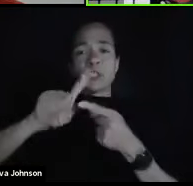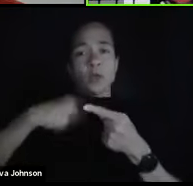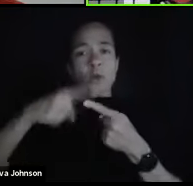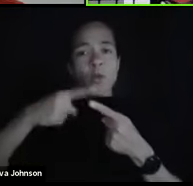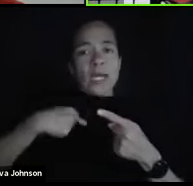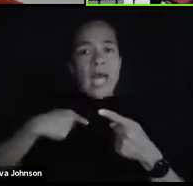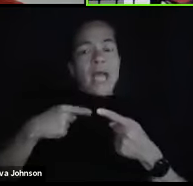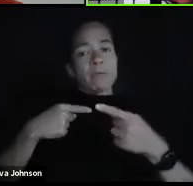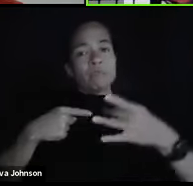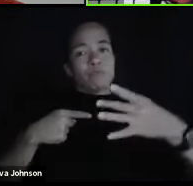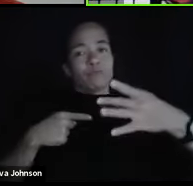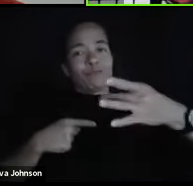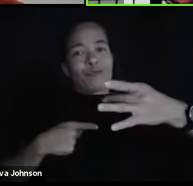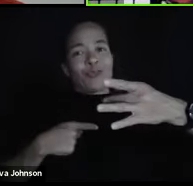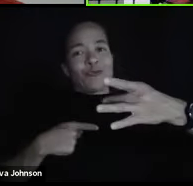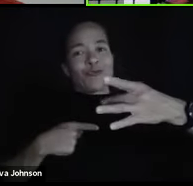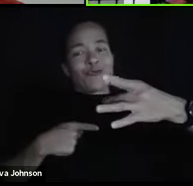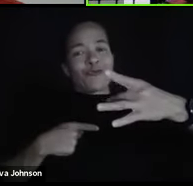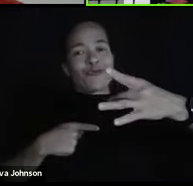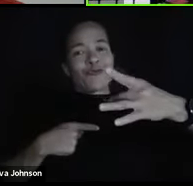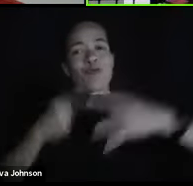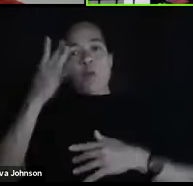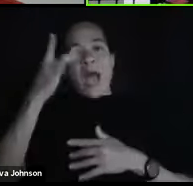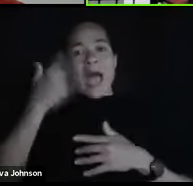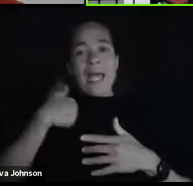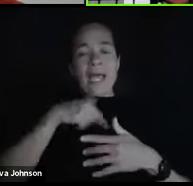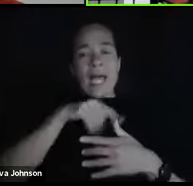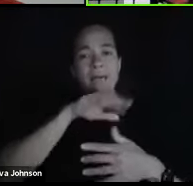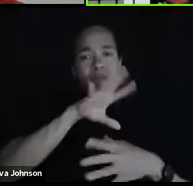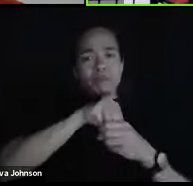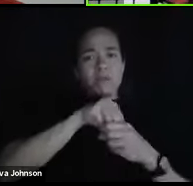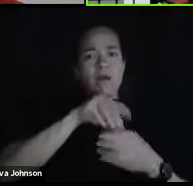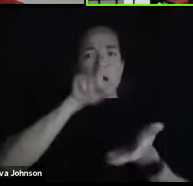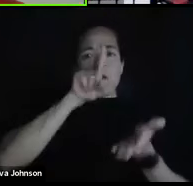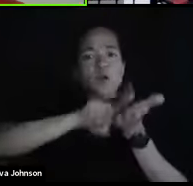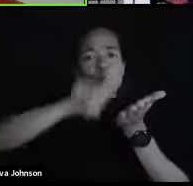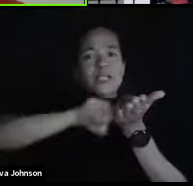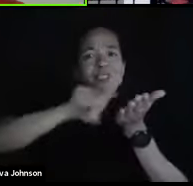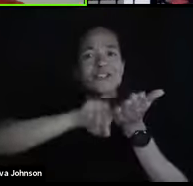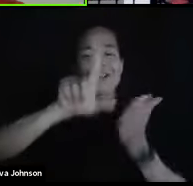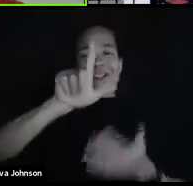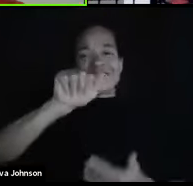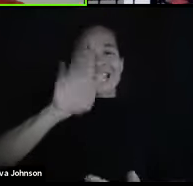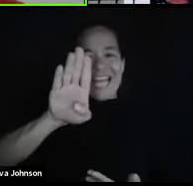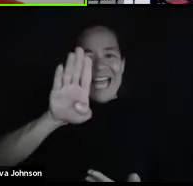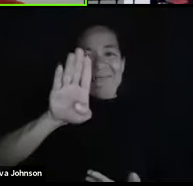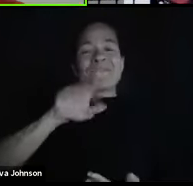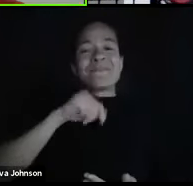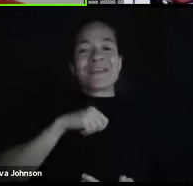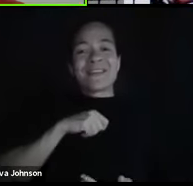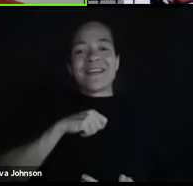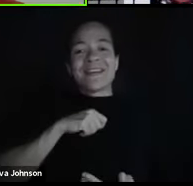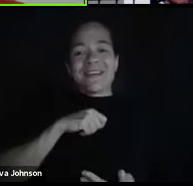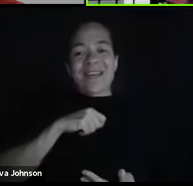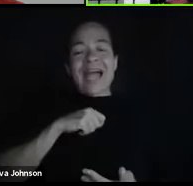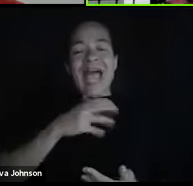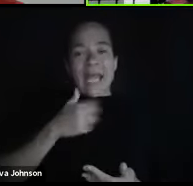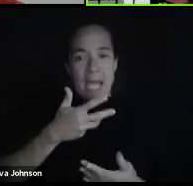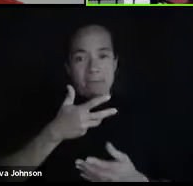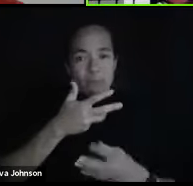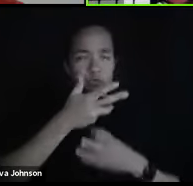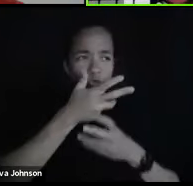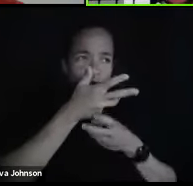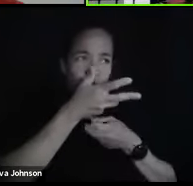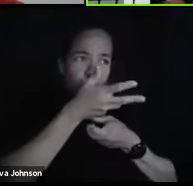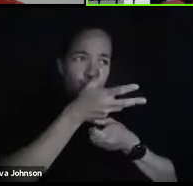Because I worked in a research laboratory and I gained the trust and got more and more